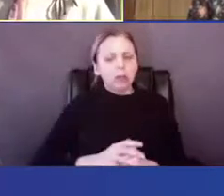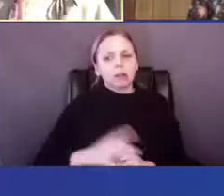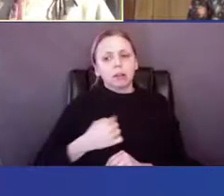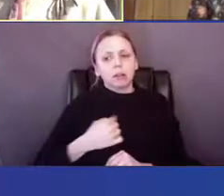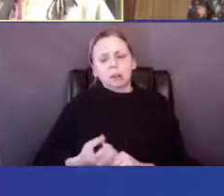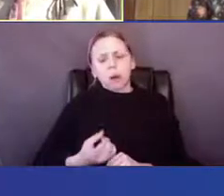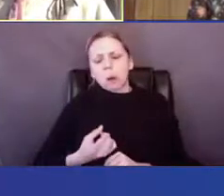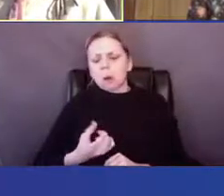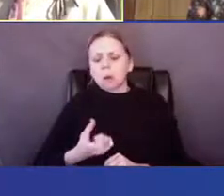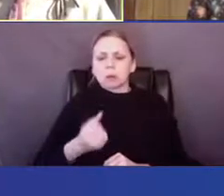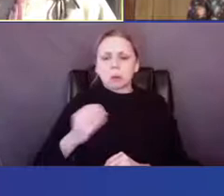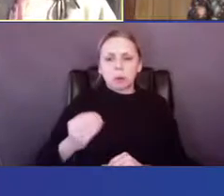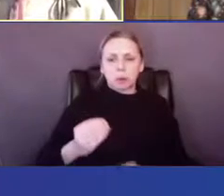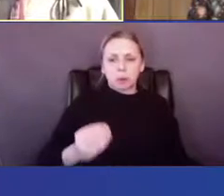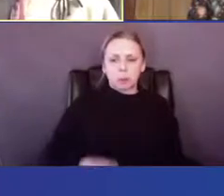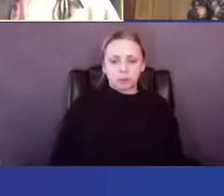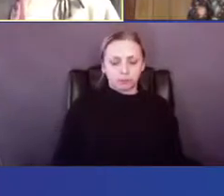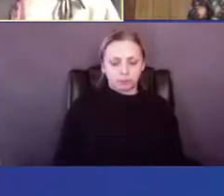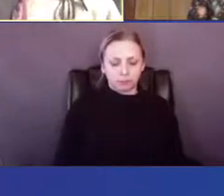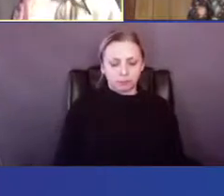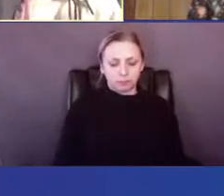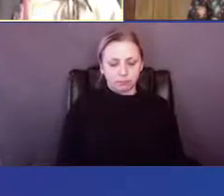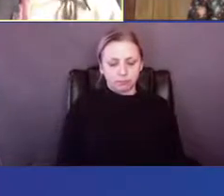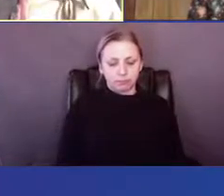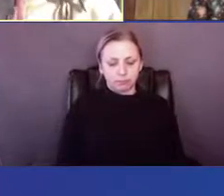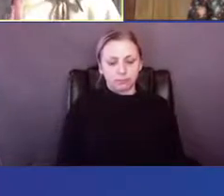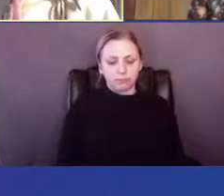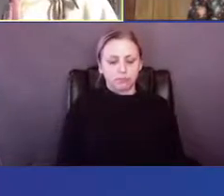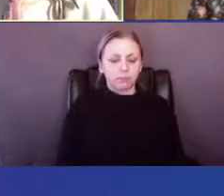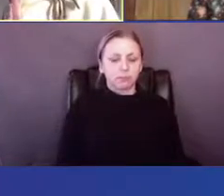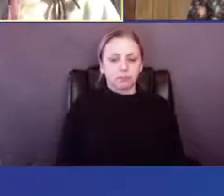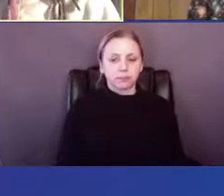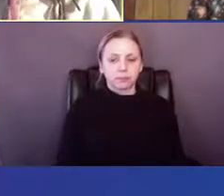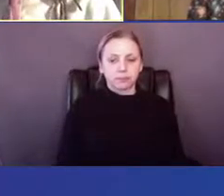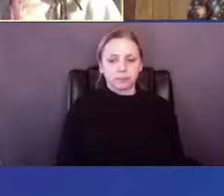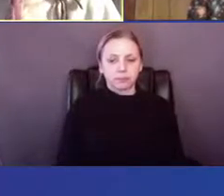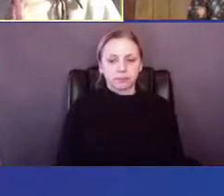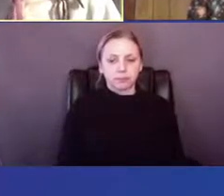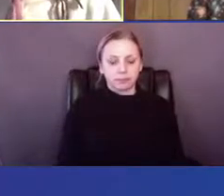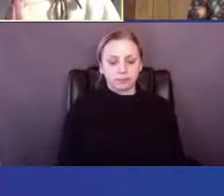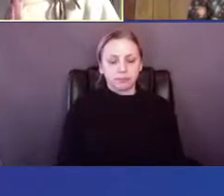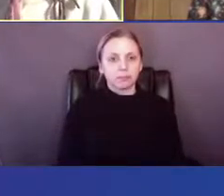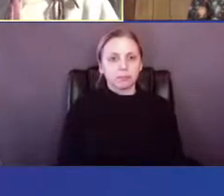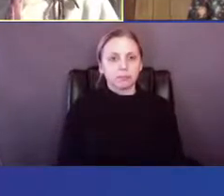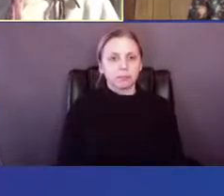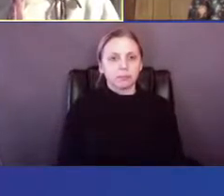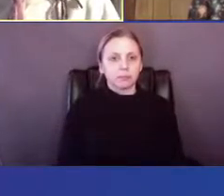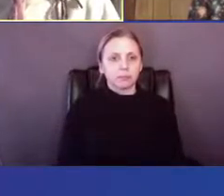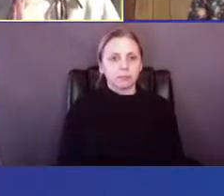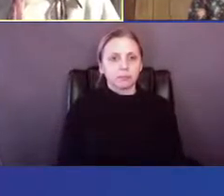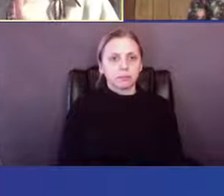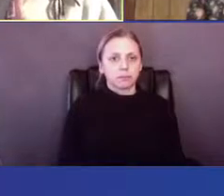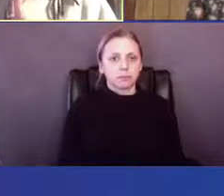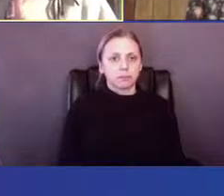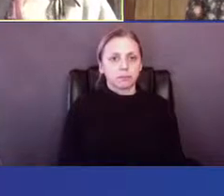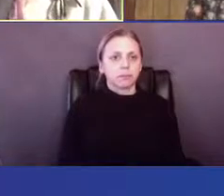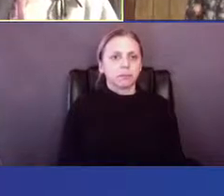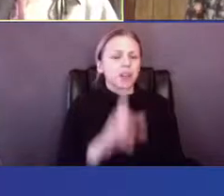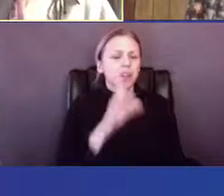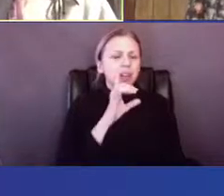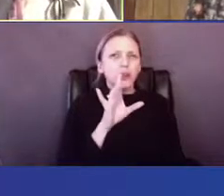developments or in infrastructure and in funding that helped get